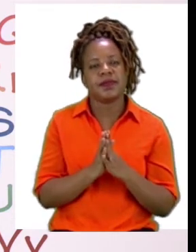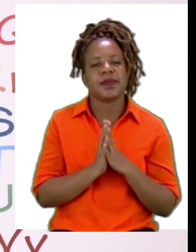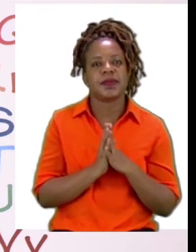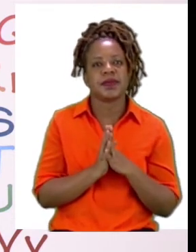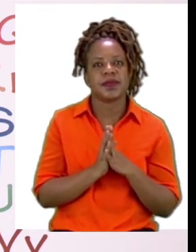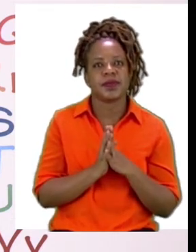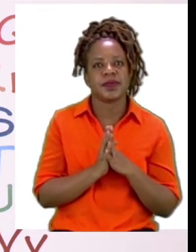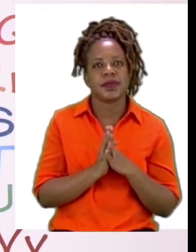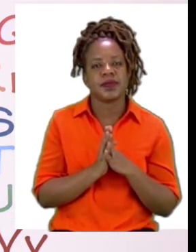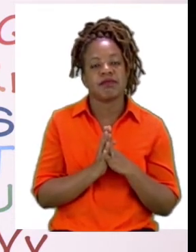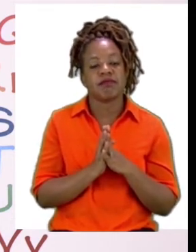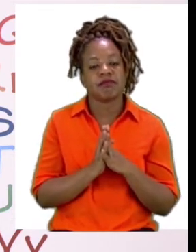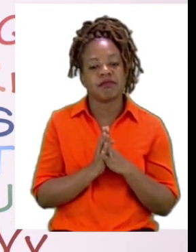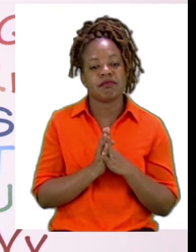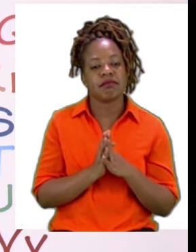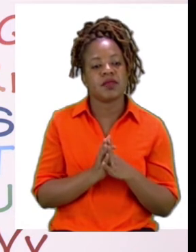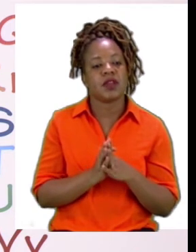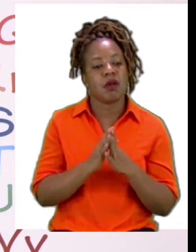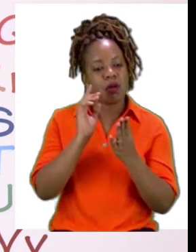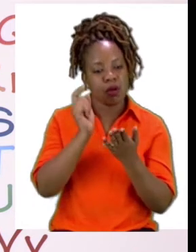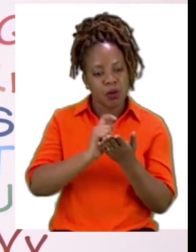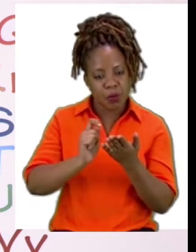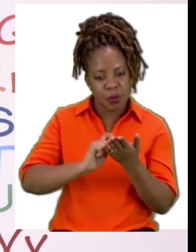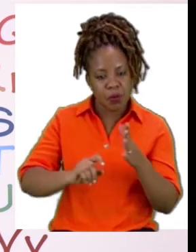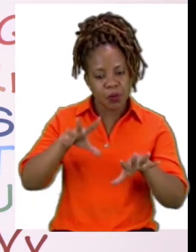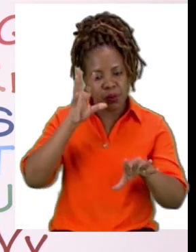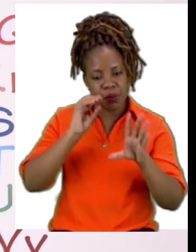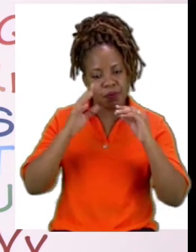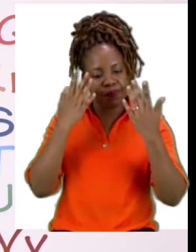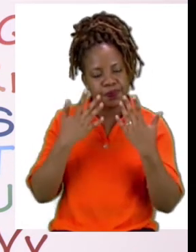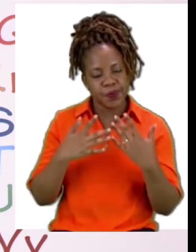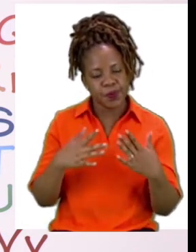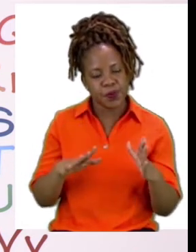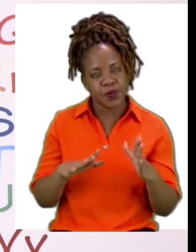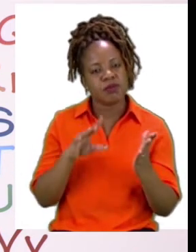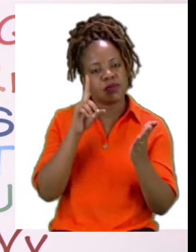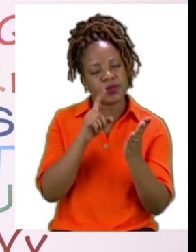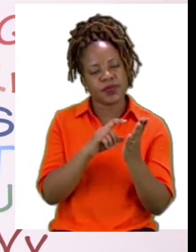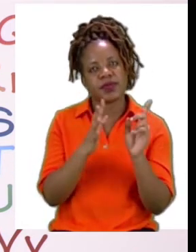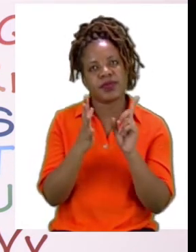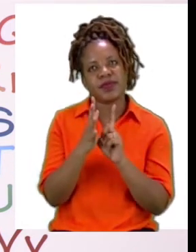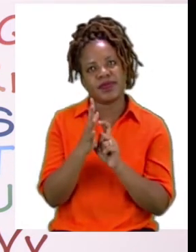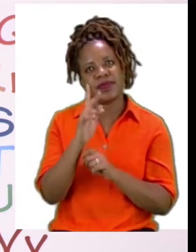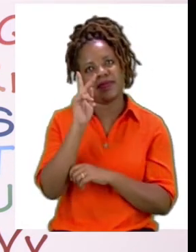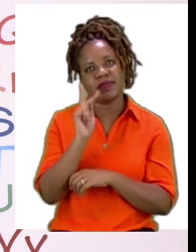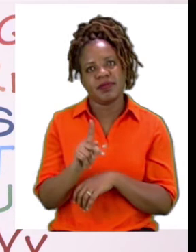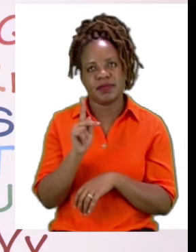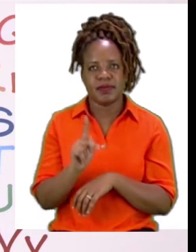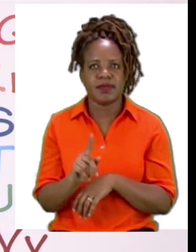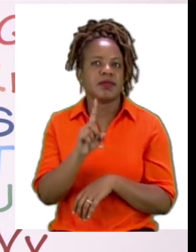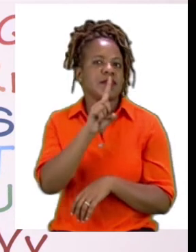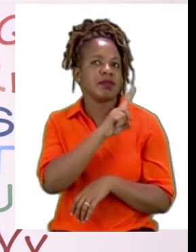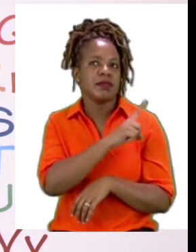sanitize at the end. Remember, when we sanitize after lessons, we are trying to